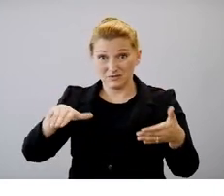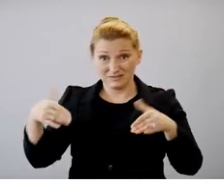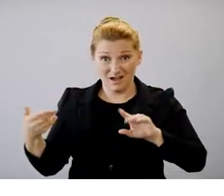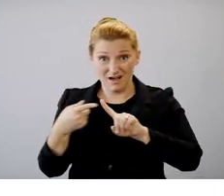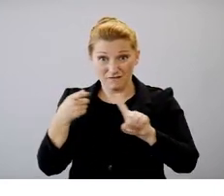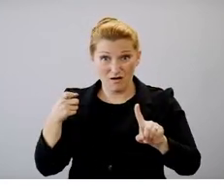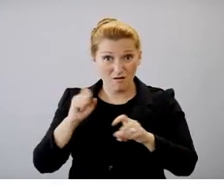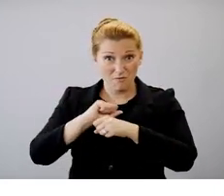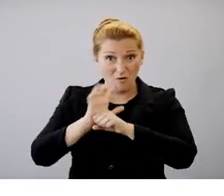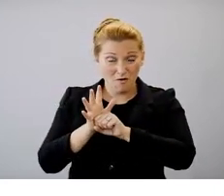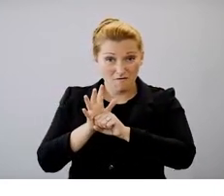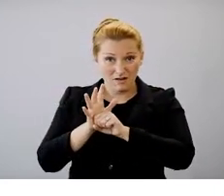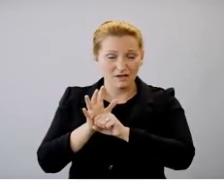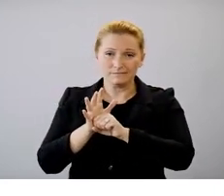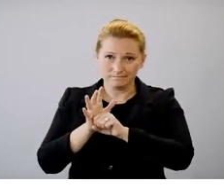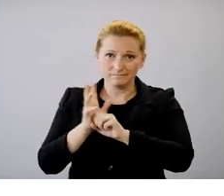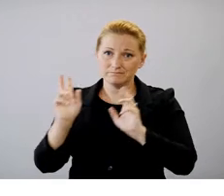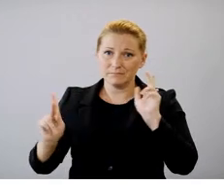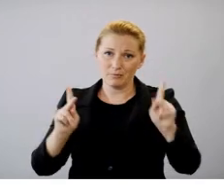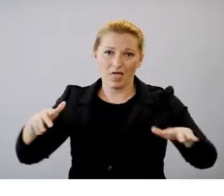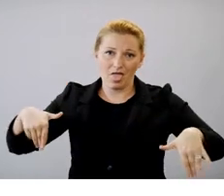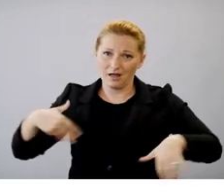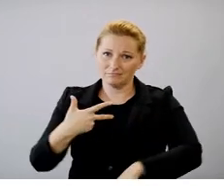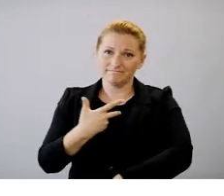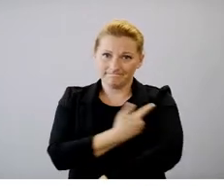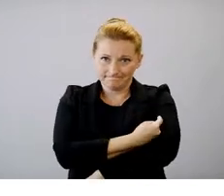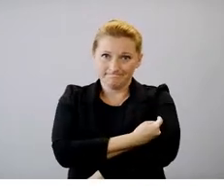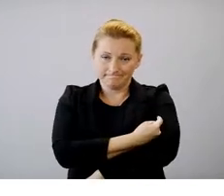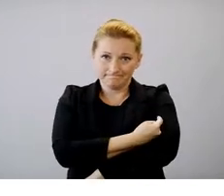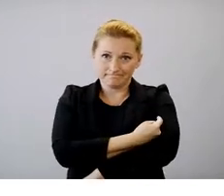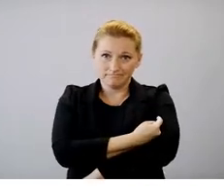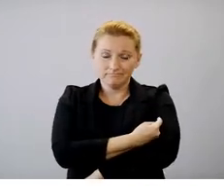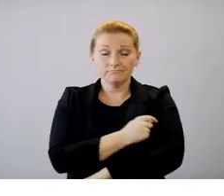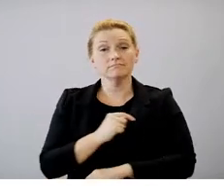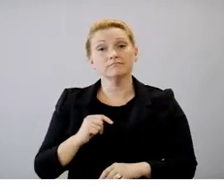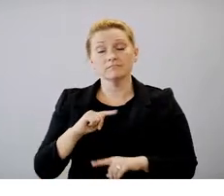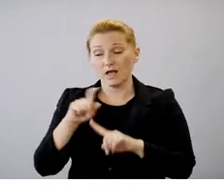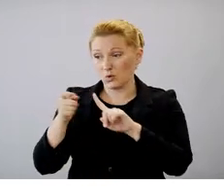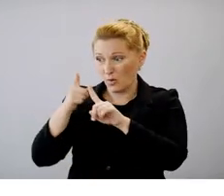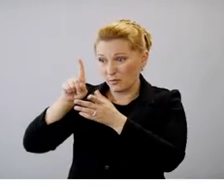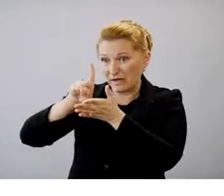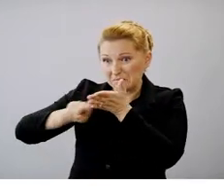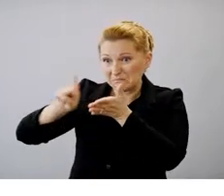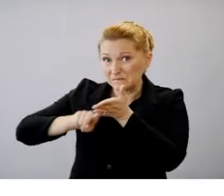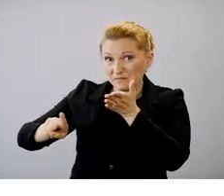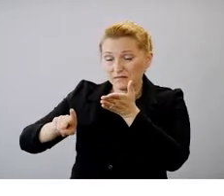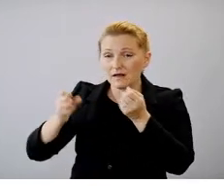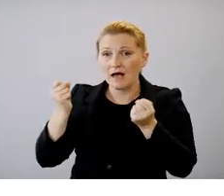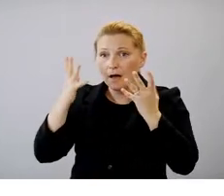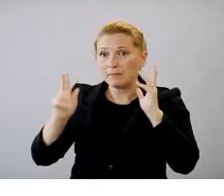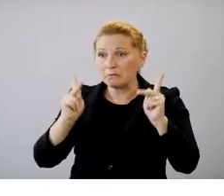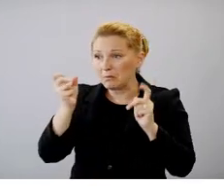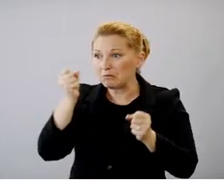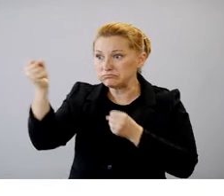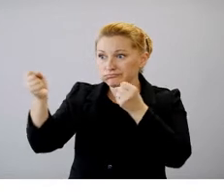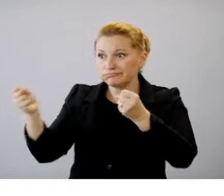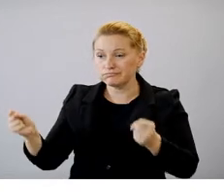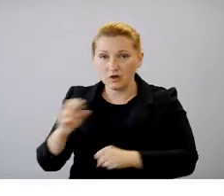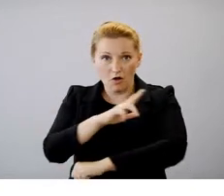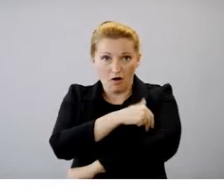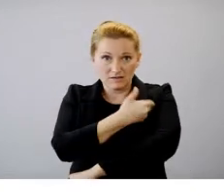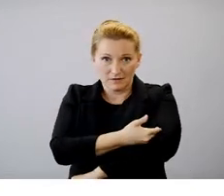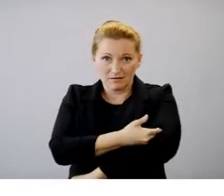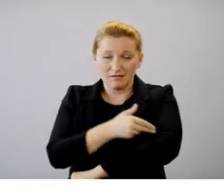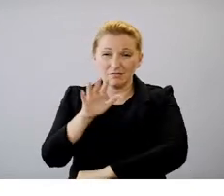in individuals that are not fully vaccinated and we look and when we look at our hospitalizations that are not fully vaccinated since